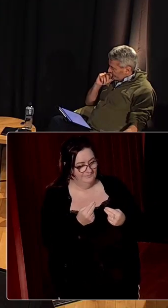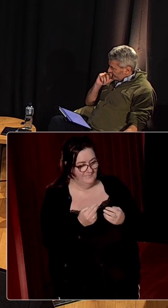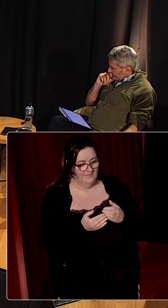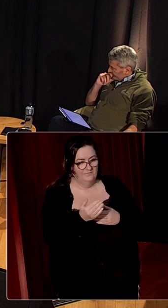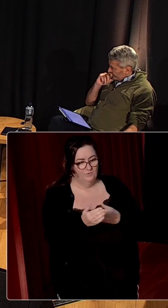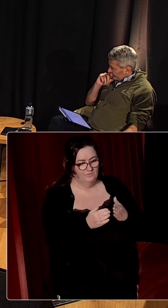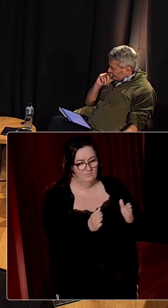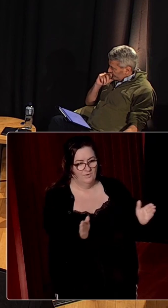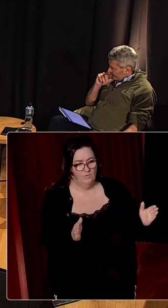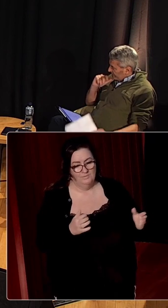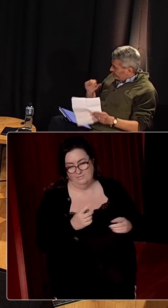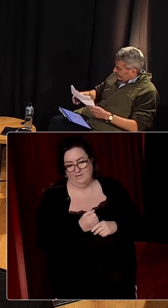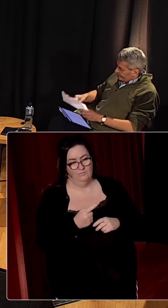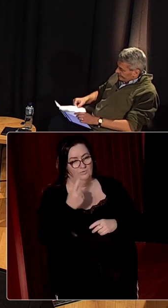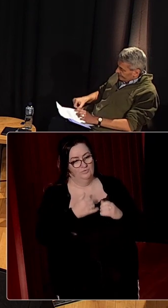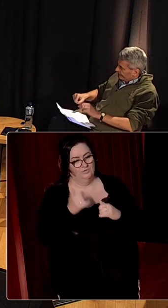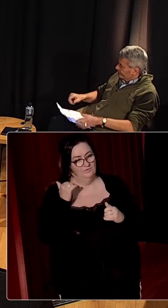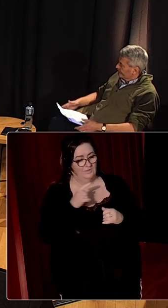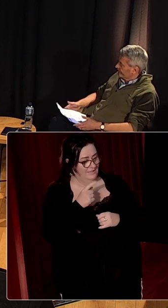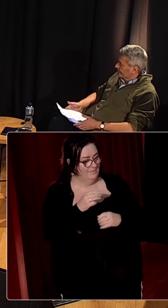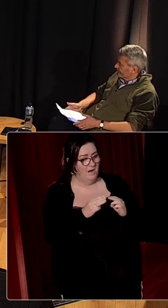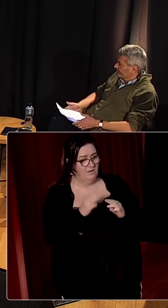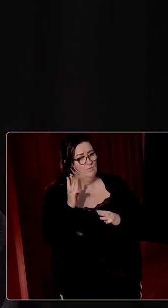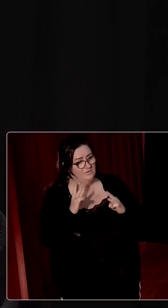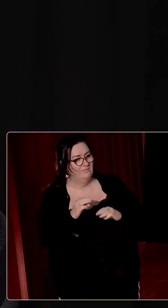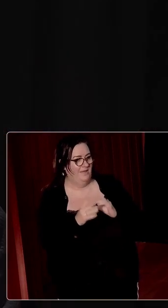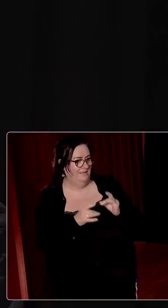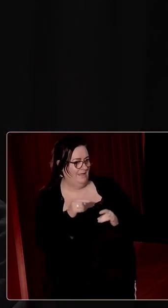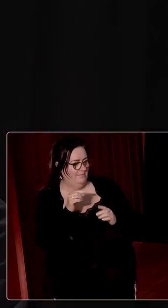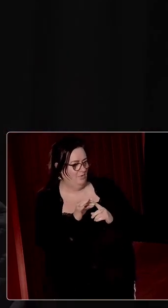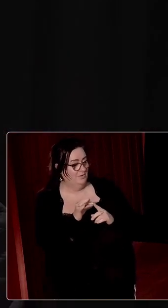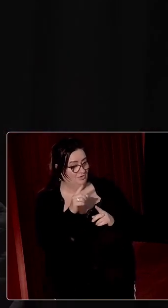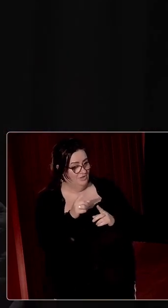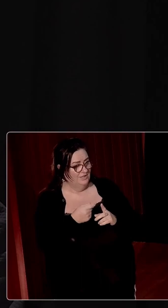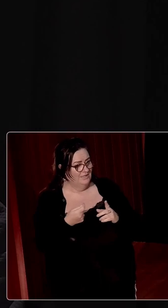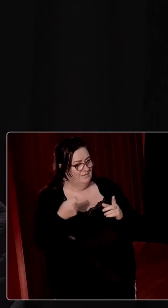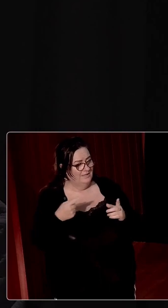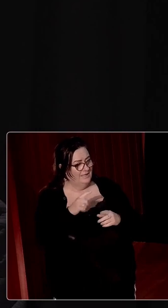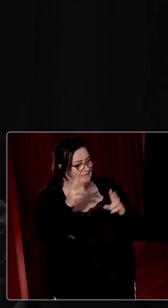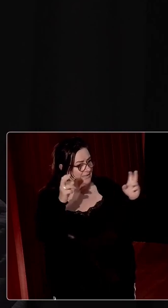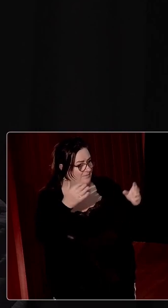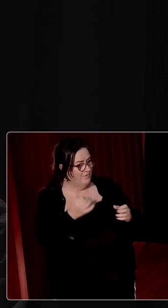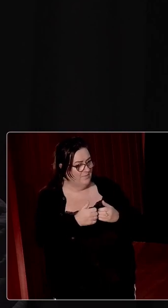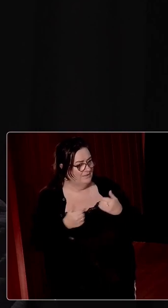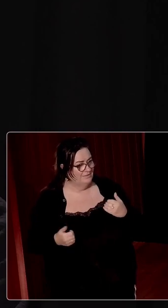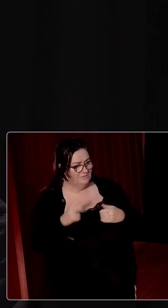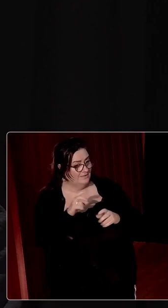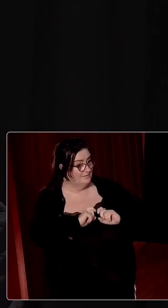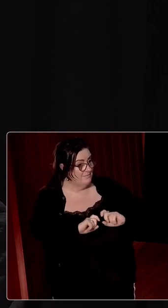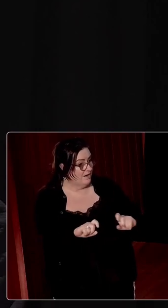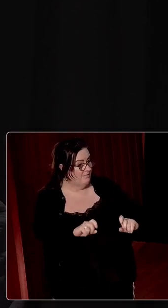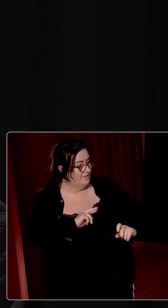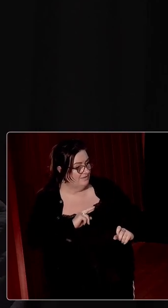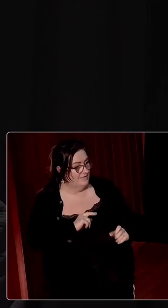future that it had 100 years ago. I think that's one of the points that Margaret would have made because she has elaborated on that theme before. Partition wasn't seen as permanent.